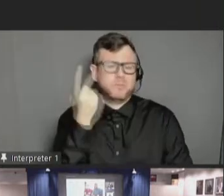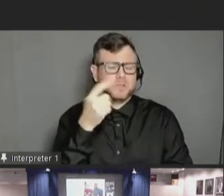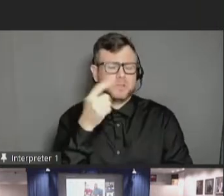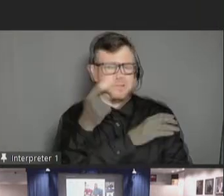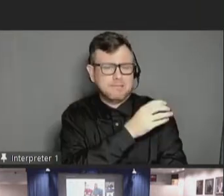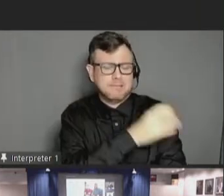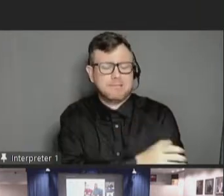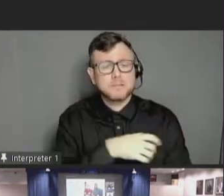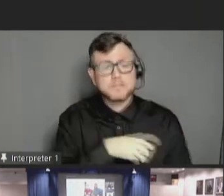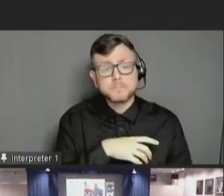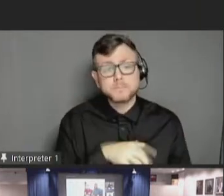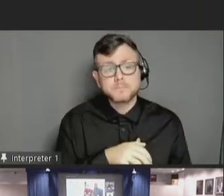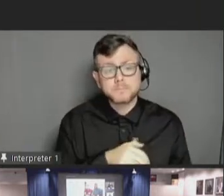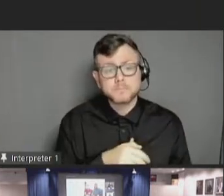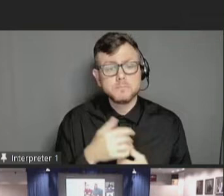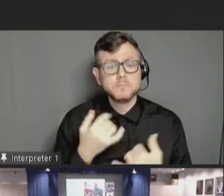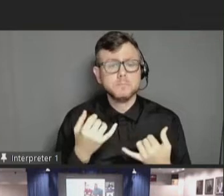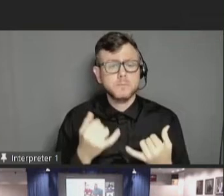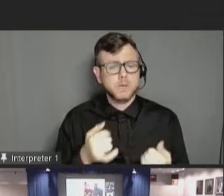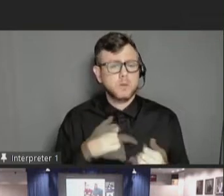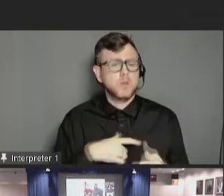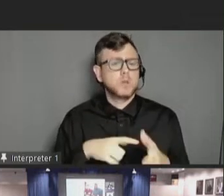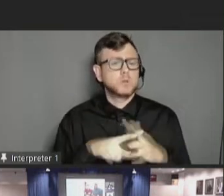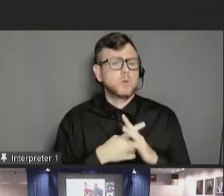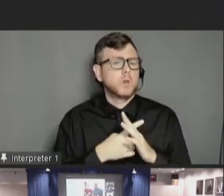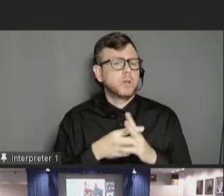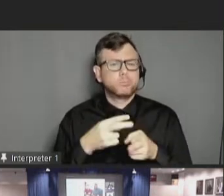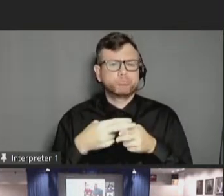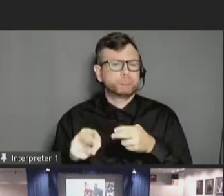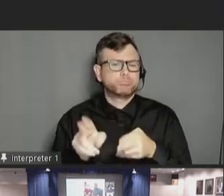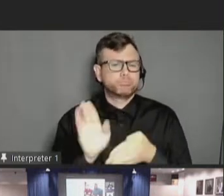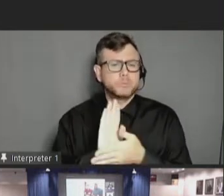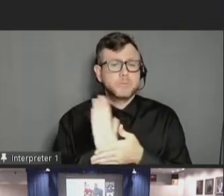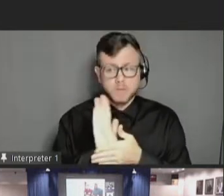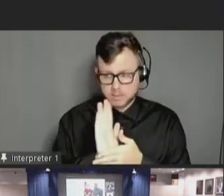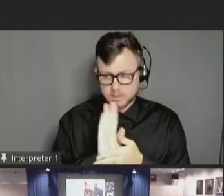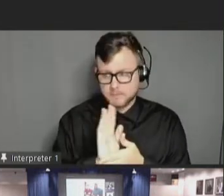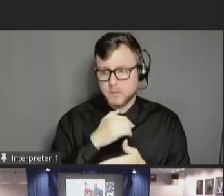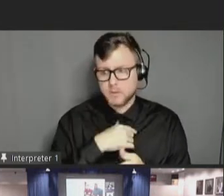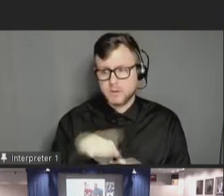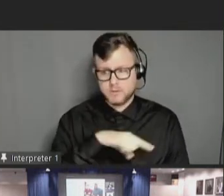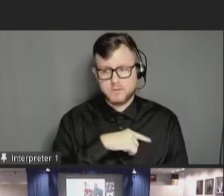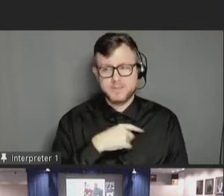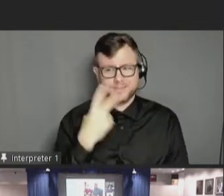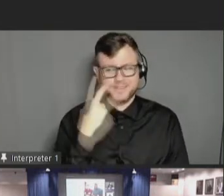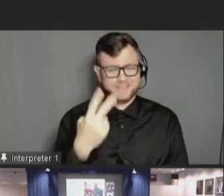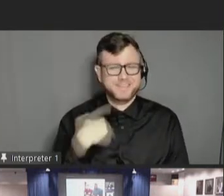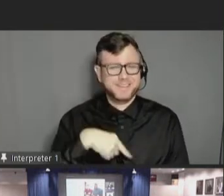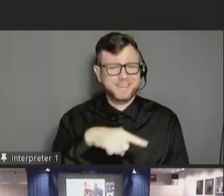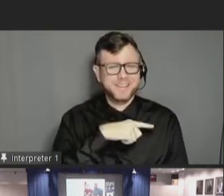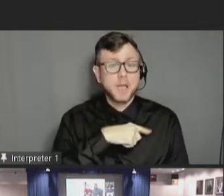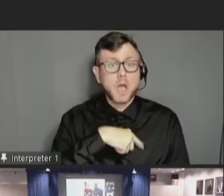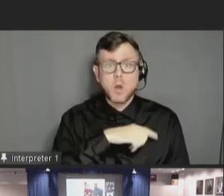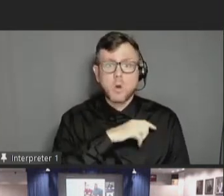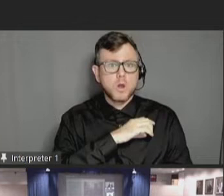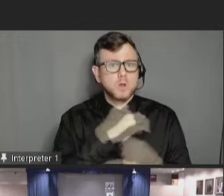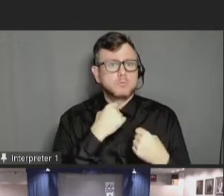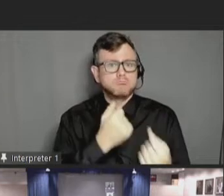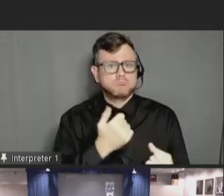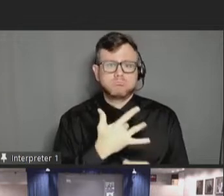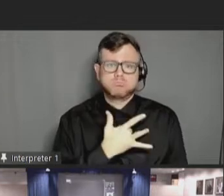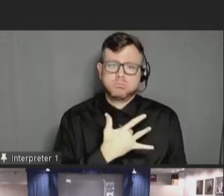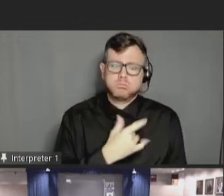At this point, I'd like to start a brief video. Also, we have seen how powerful, how important, and how